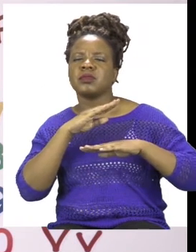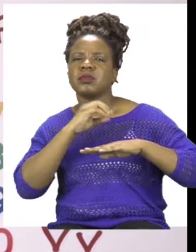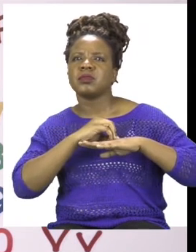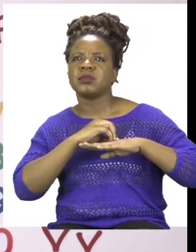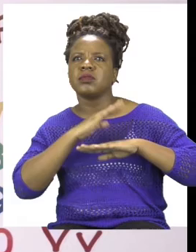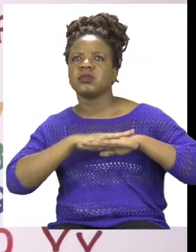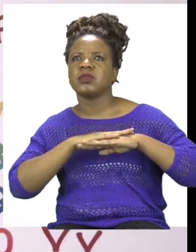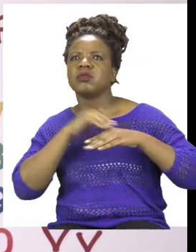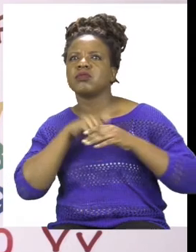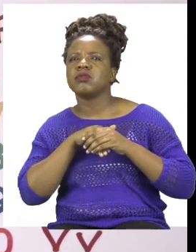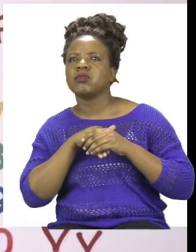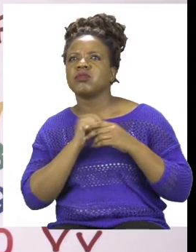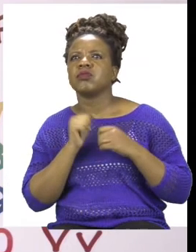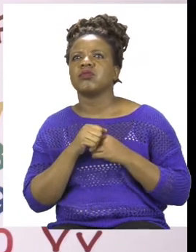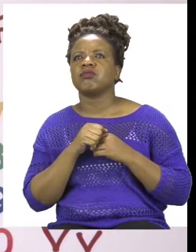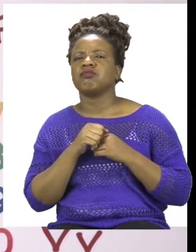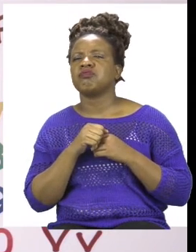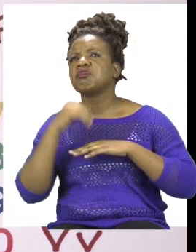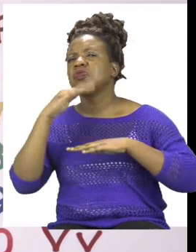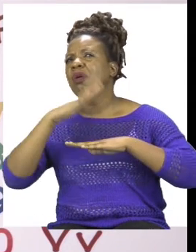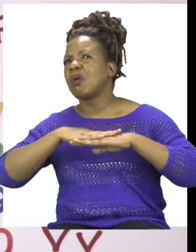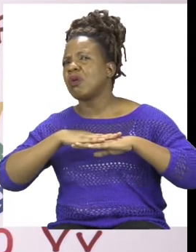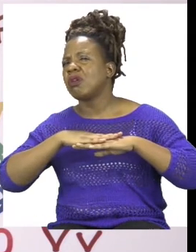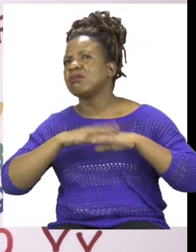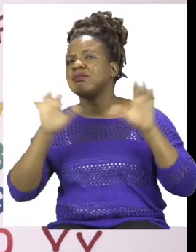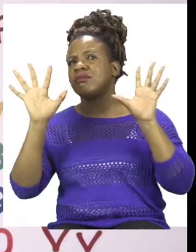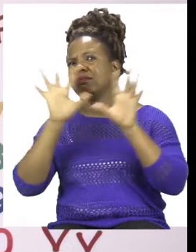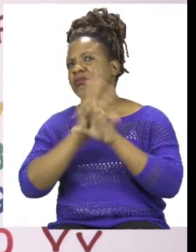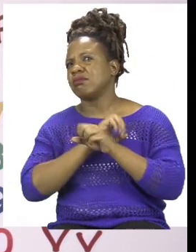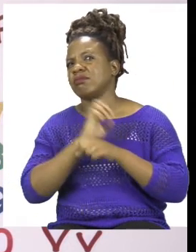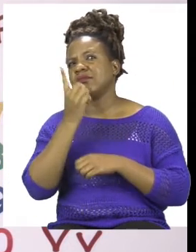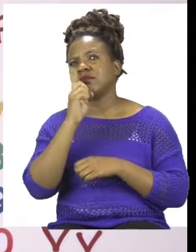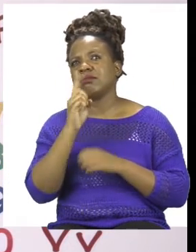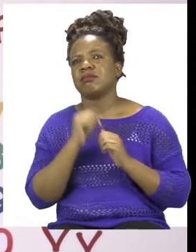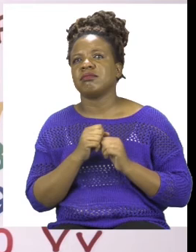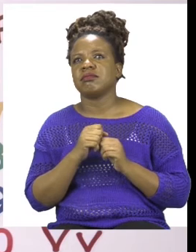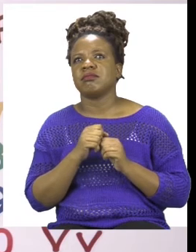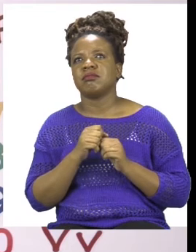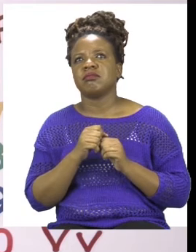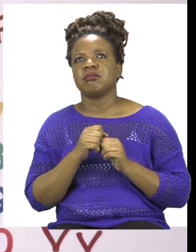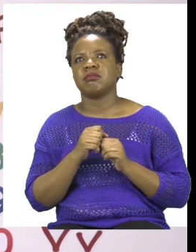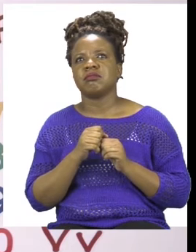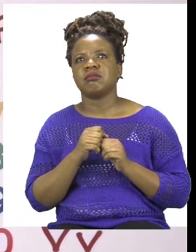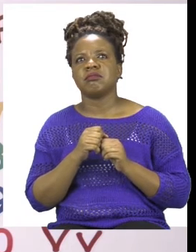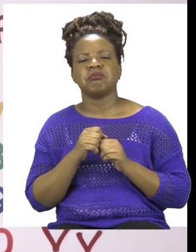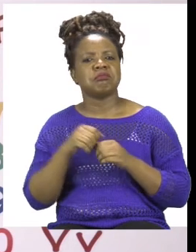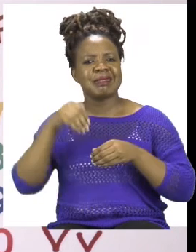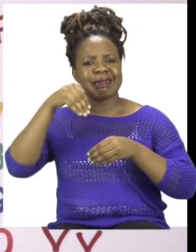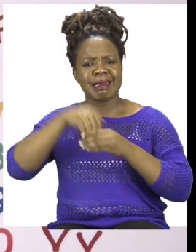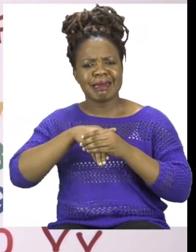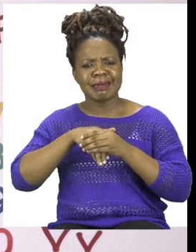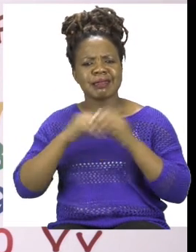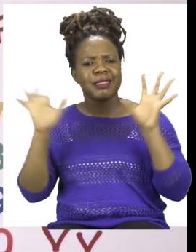we say on night it doesn't make sense and if we say in night that also doesn't